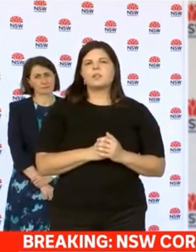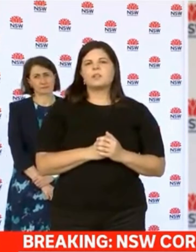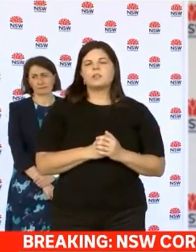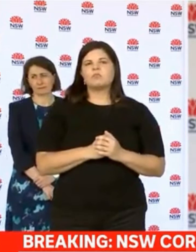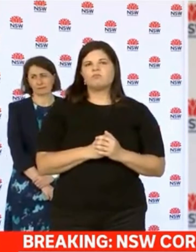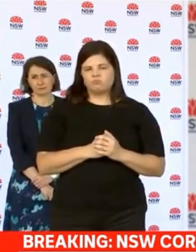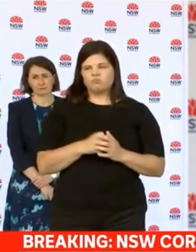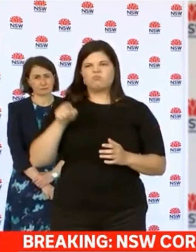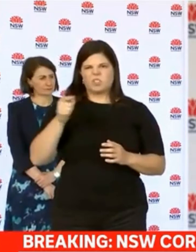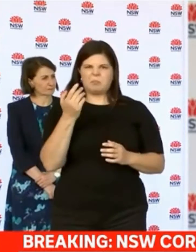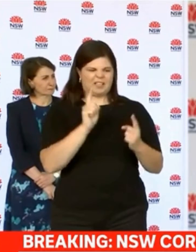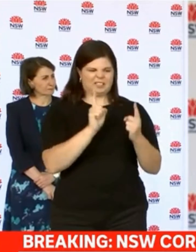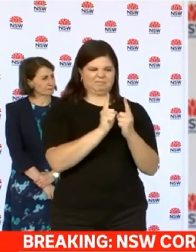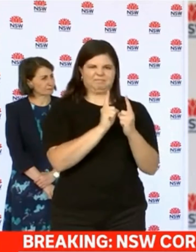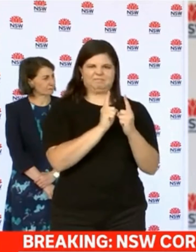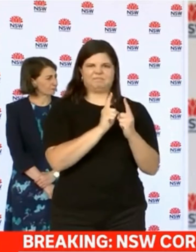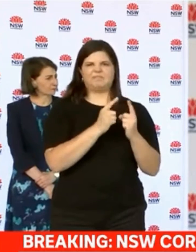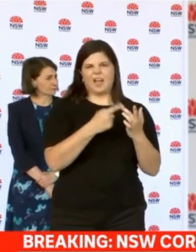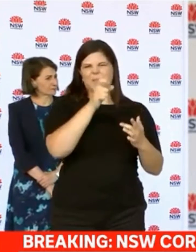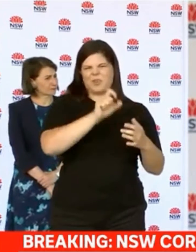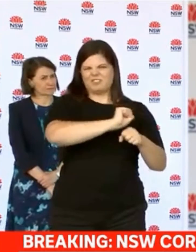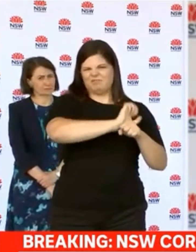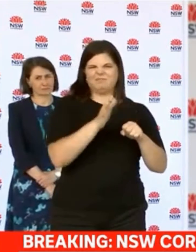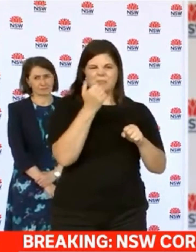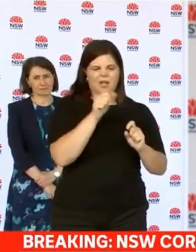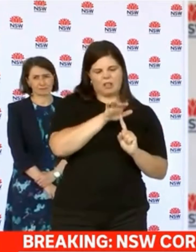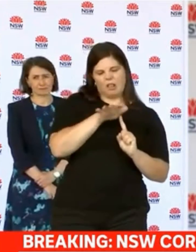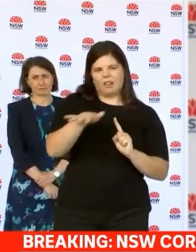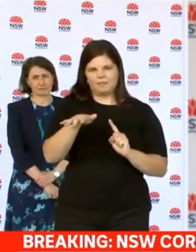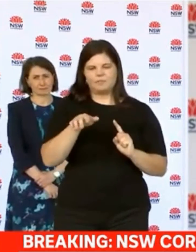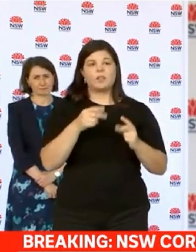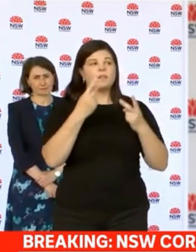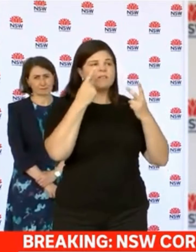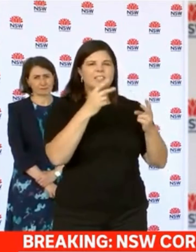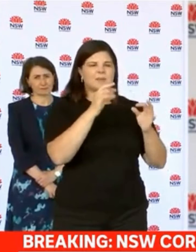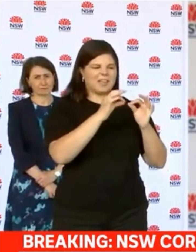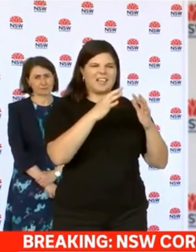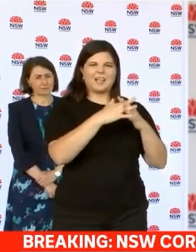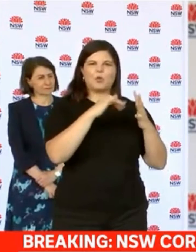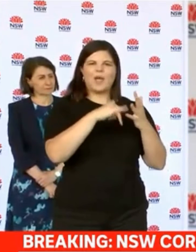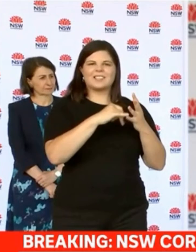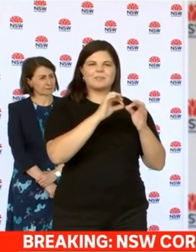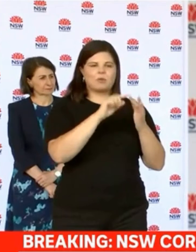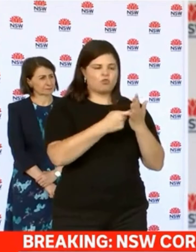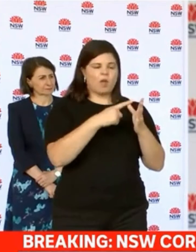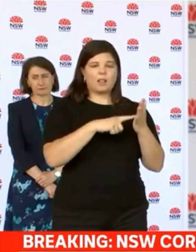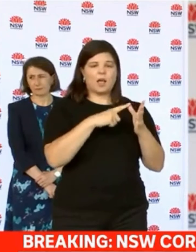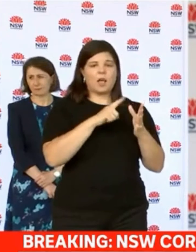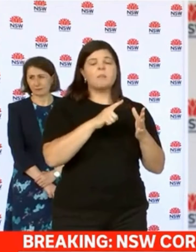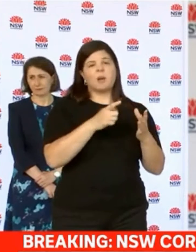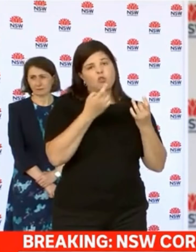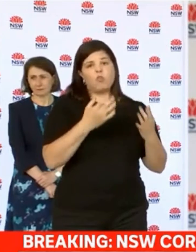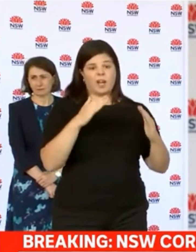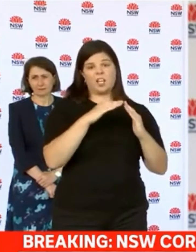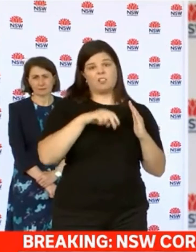been not in close contact and in isolation had visited the BWS in Borella on the 29th of December. This